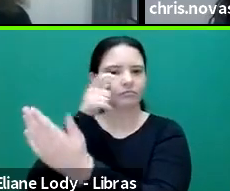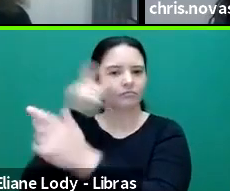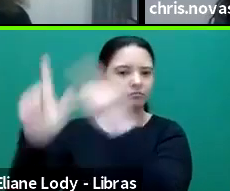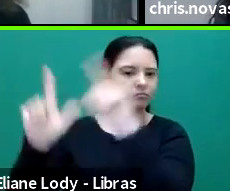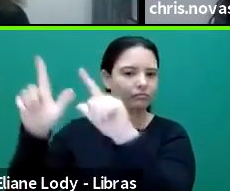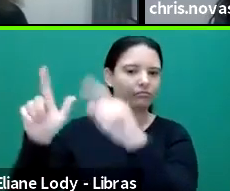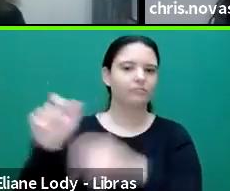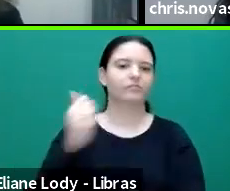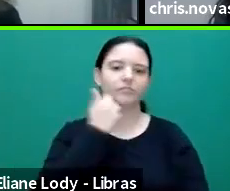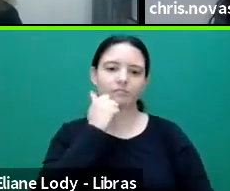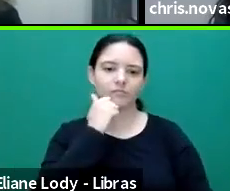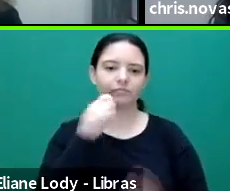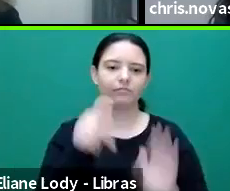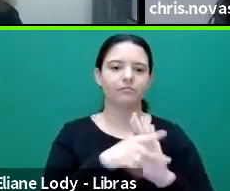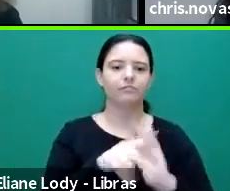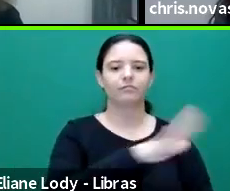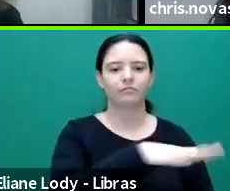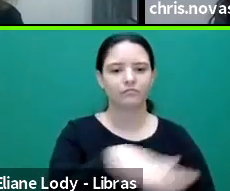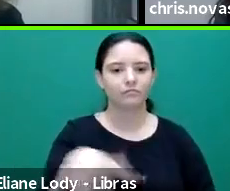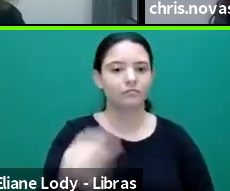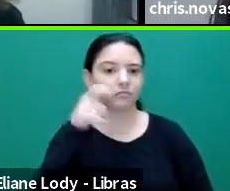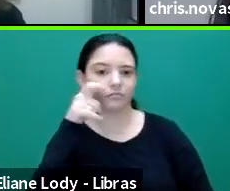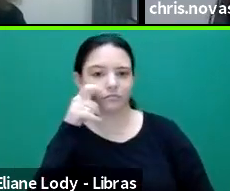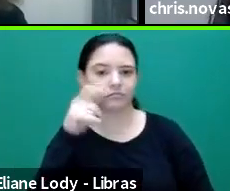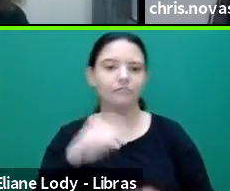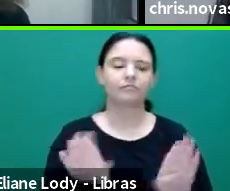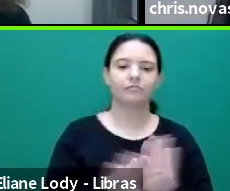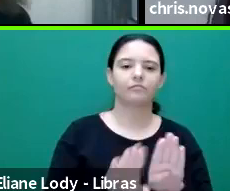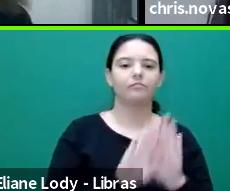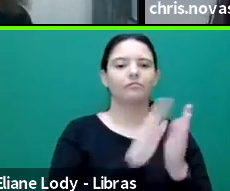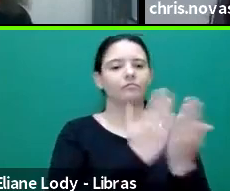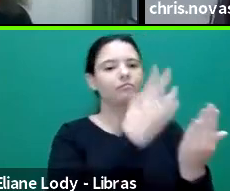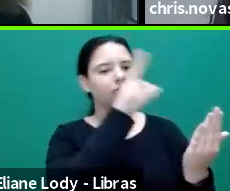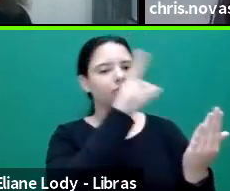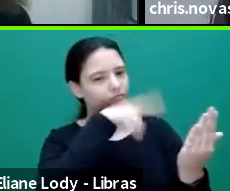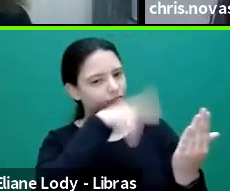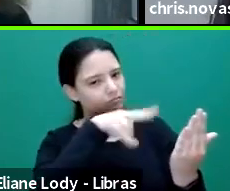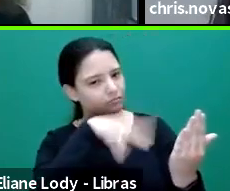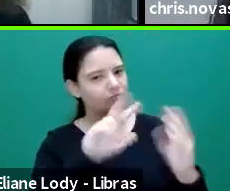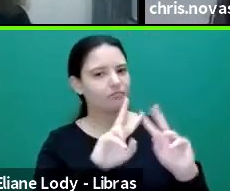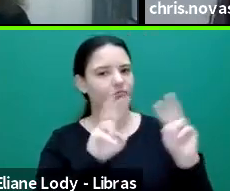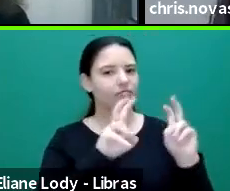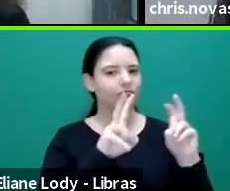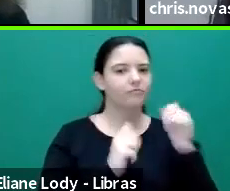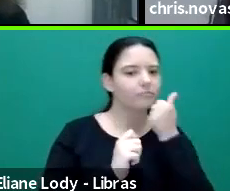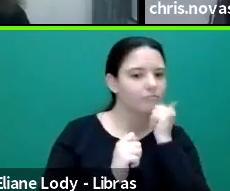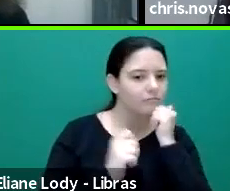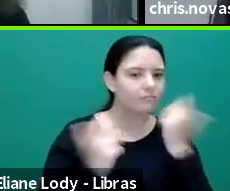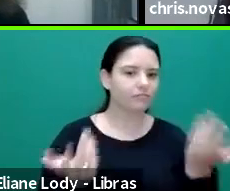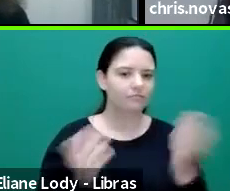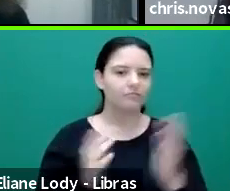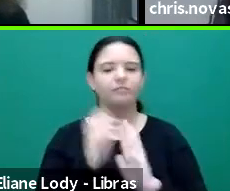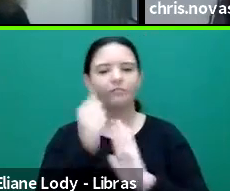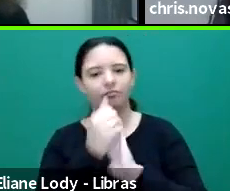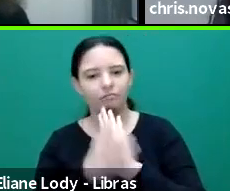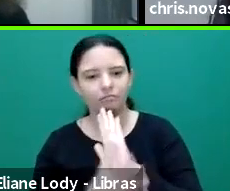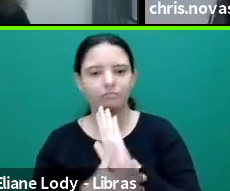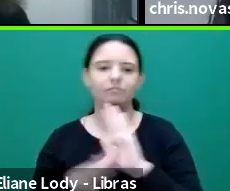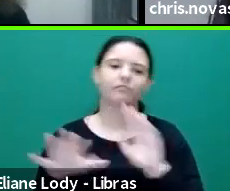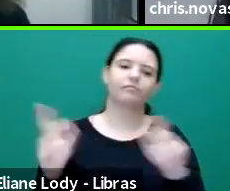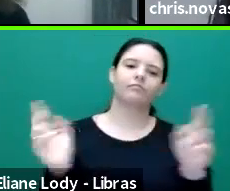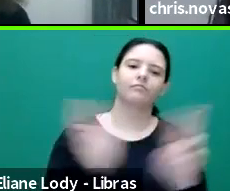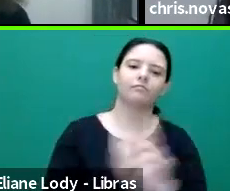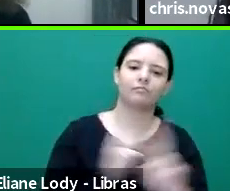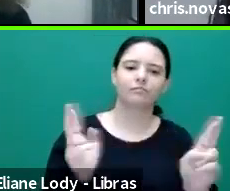with little pop-up books with, you know, parrots and iguanas and things like that, you know, just inhabiting this imaginative